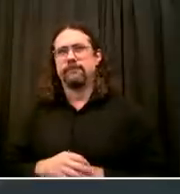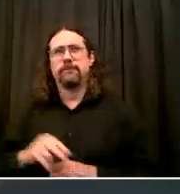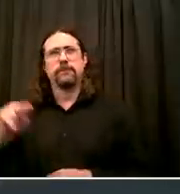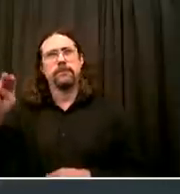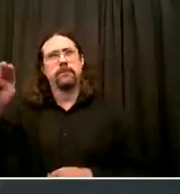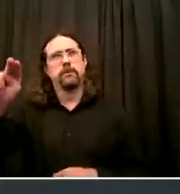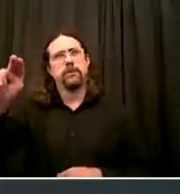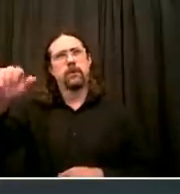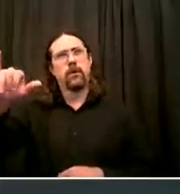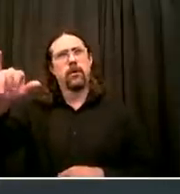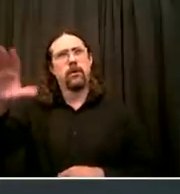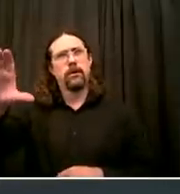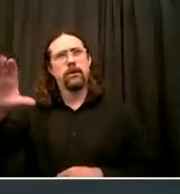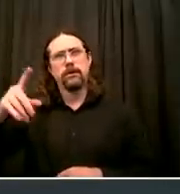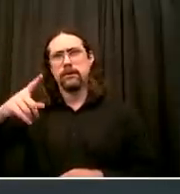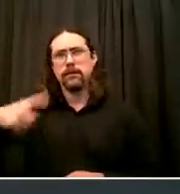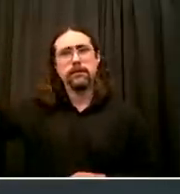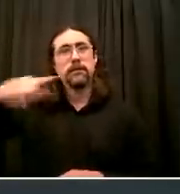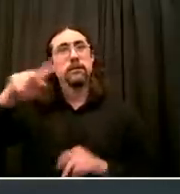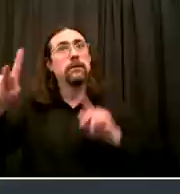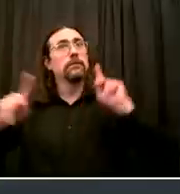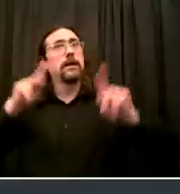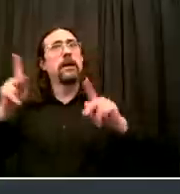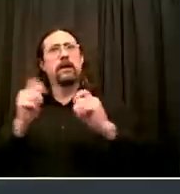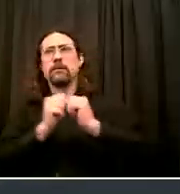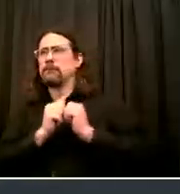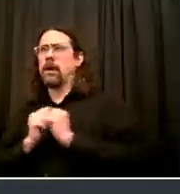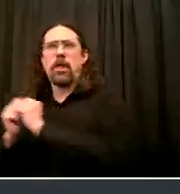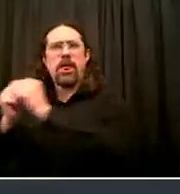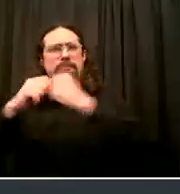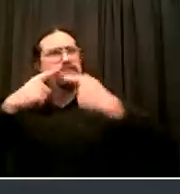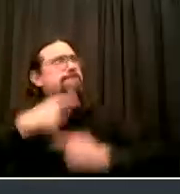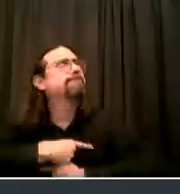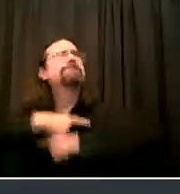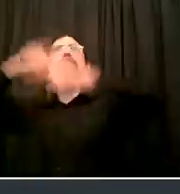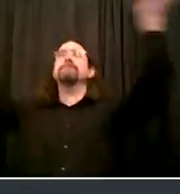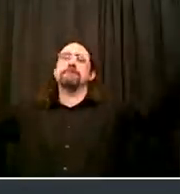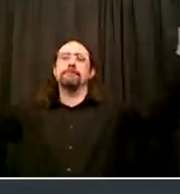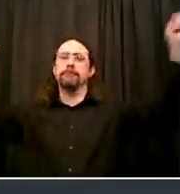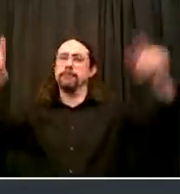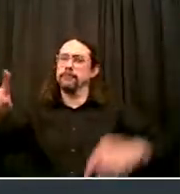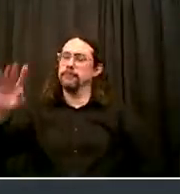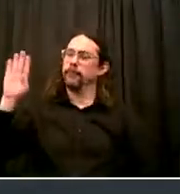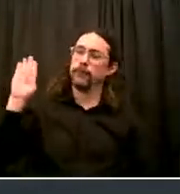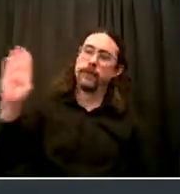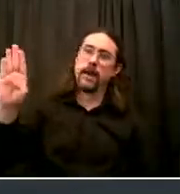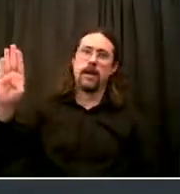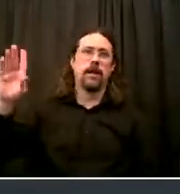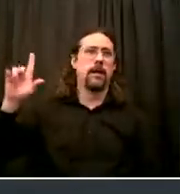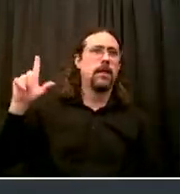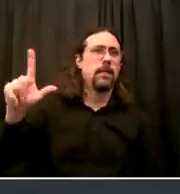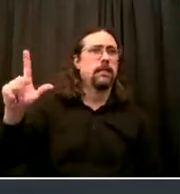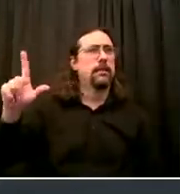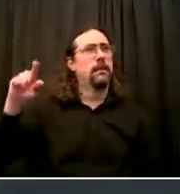And we will back up that belief With action after action after action